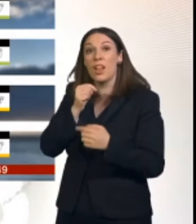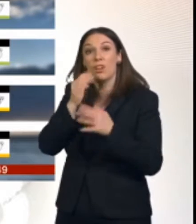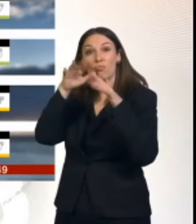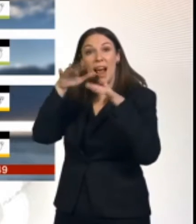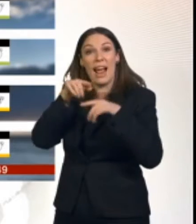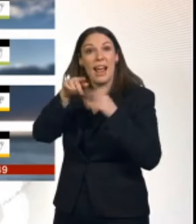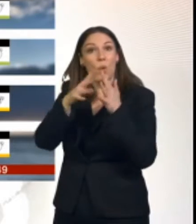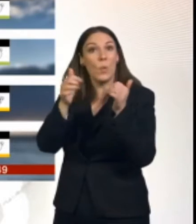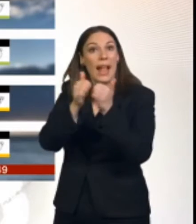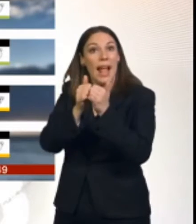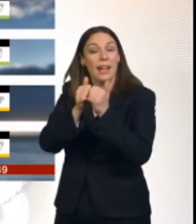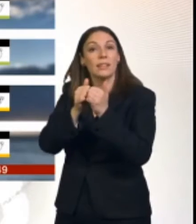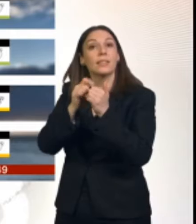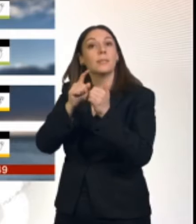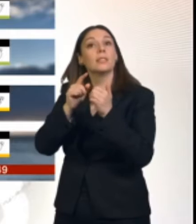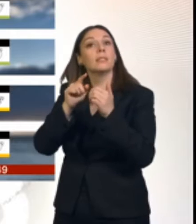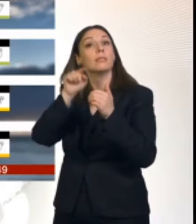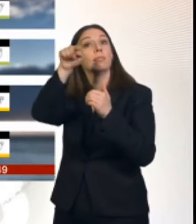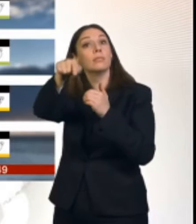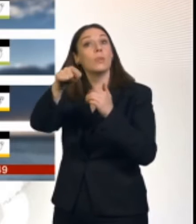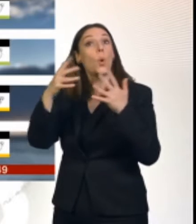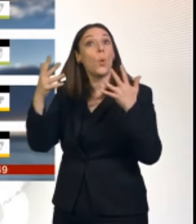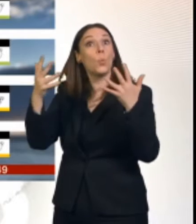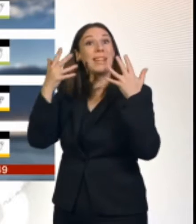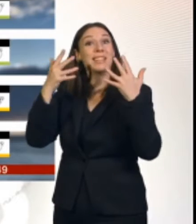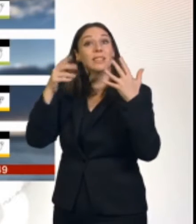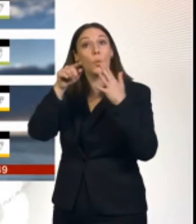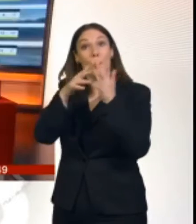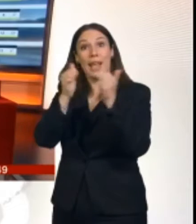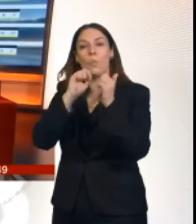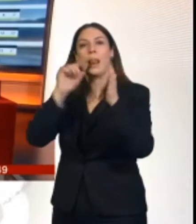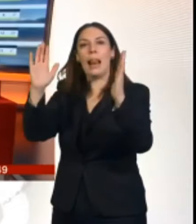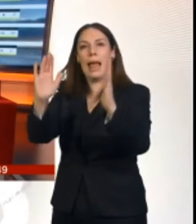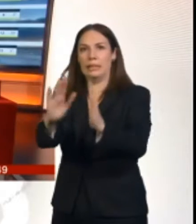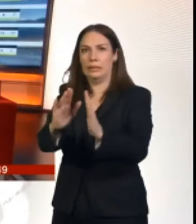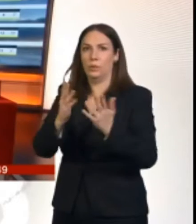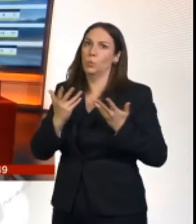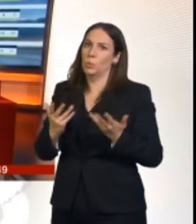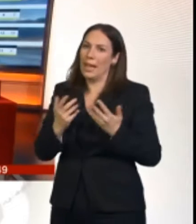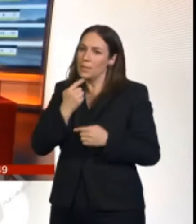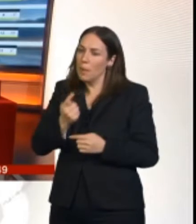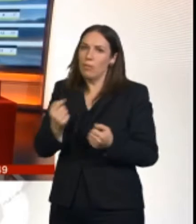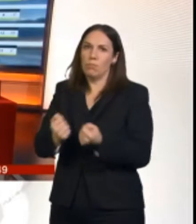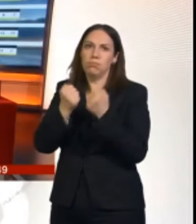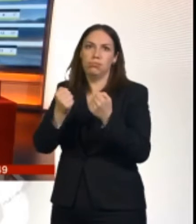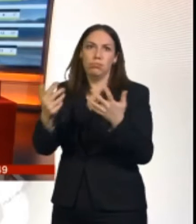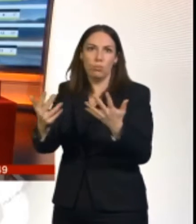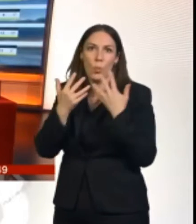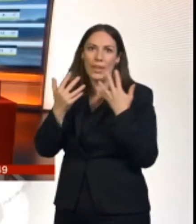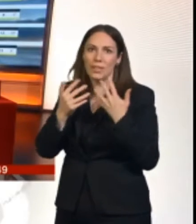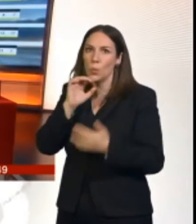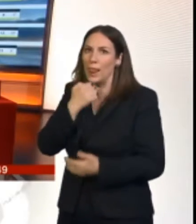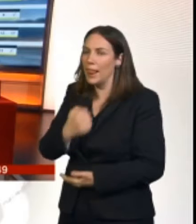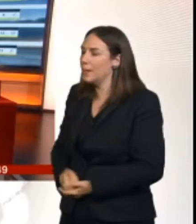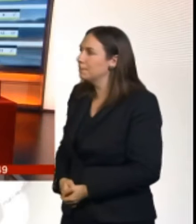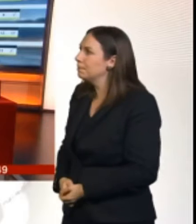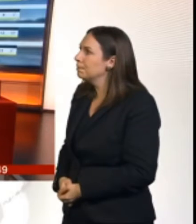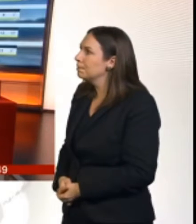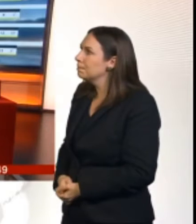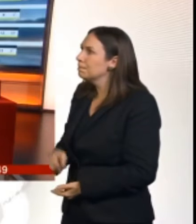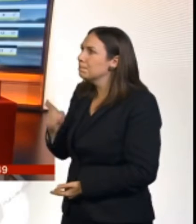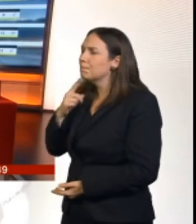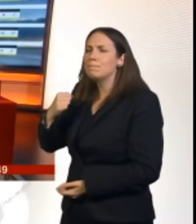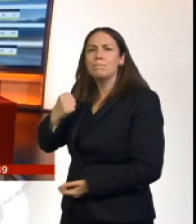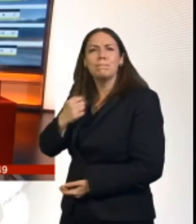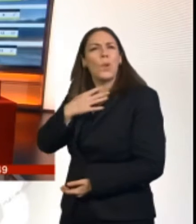as windy as it will be today or indeed tomorrow. Back to both. Do you know what I wish I had at the moment? I'm going to go and look for one. A see-through umbrella, because